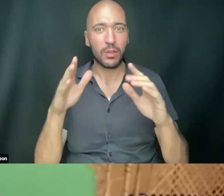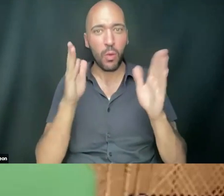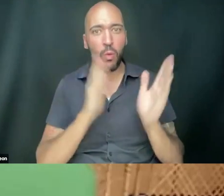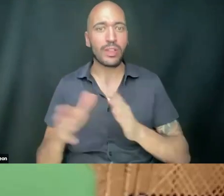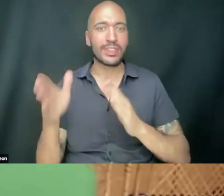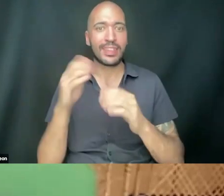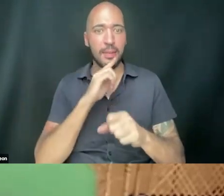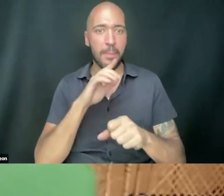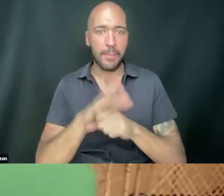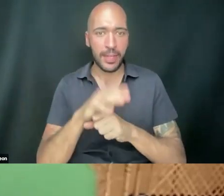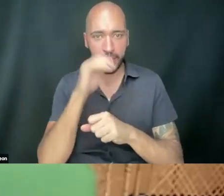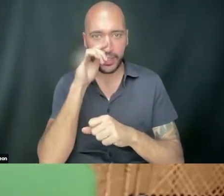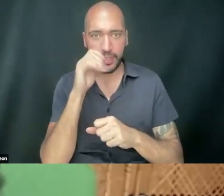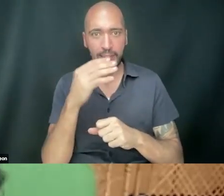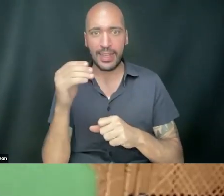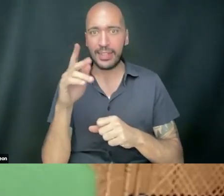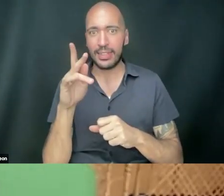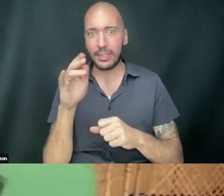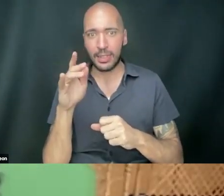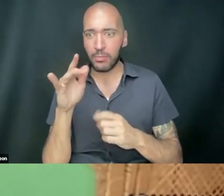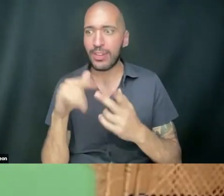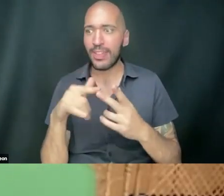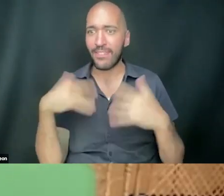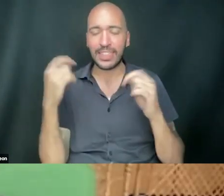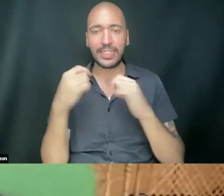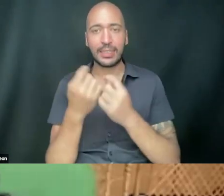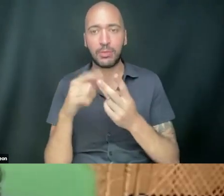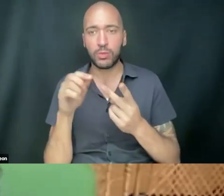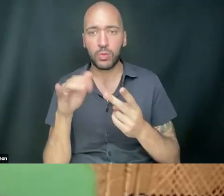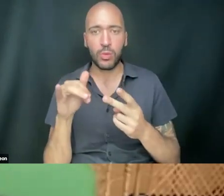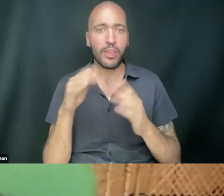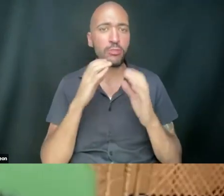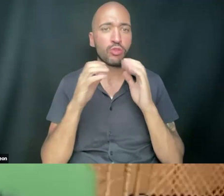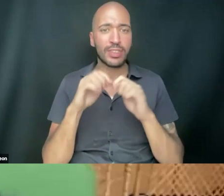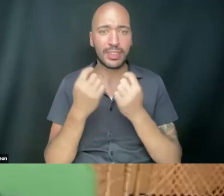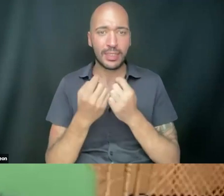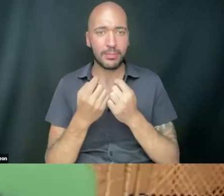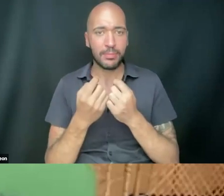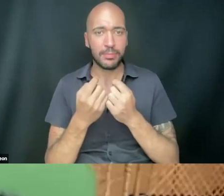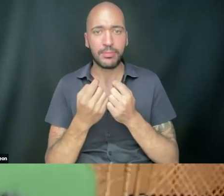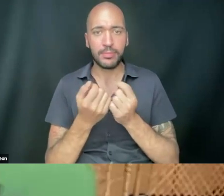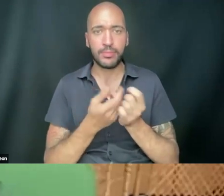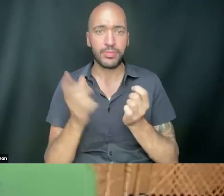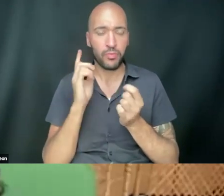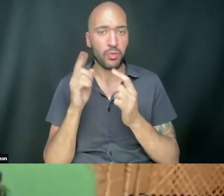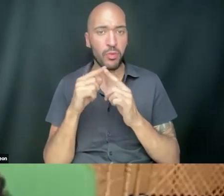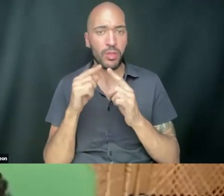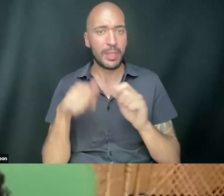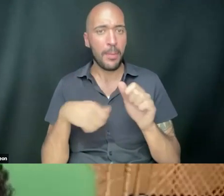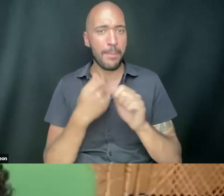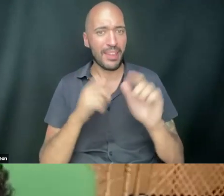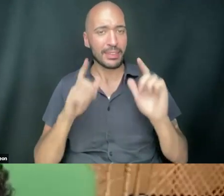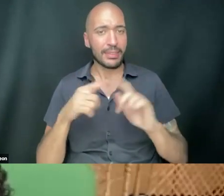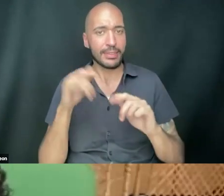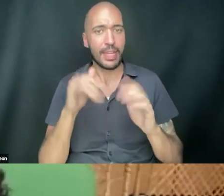committed. And Kimberly, the event team, and Tori, the communication team. I mean, everyone was just, you know, even behind the scenes, the